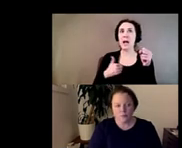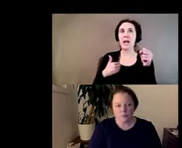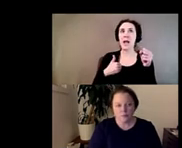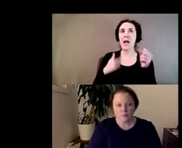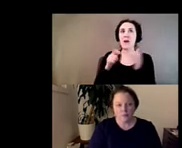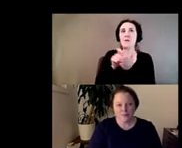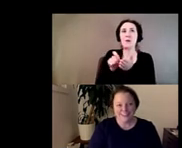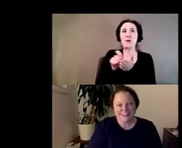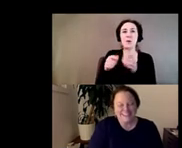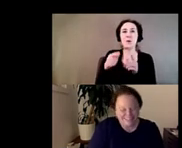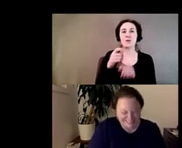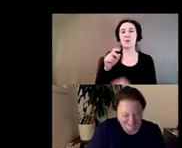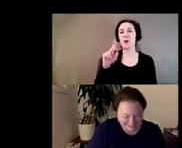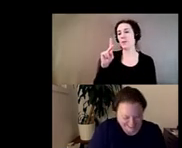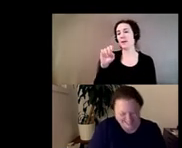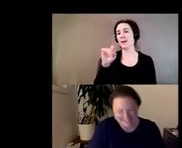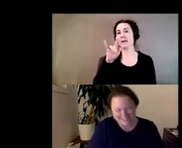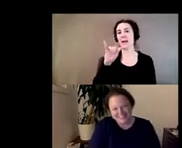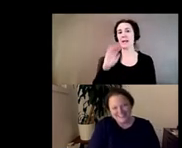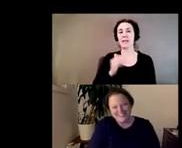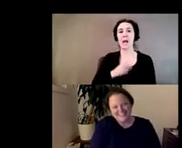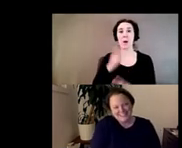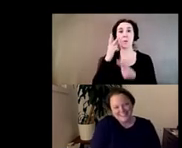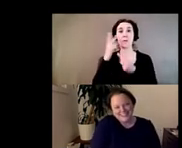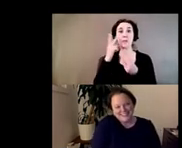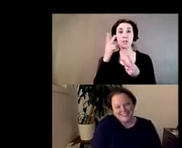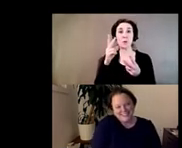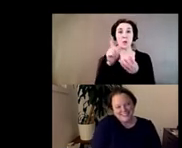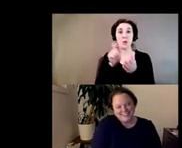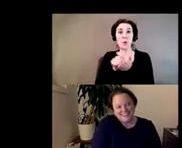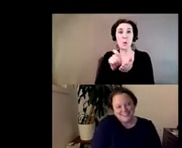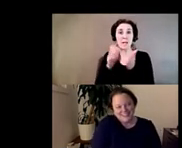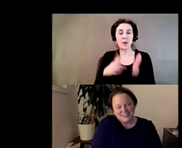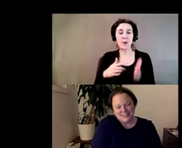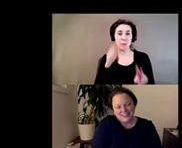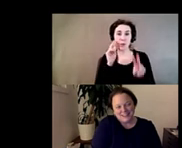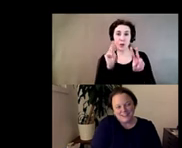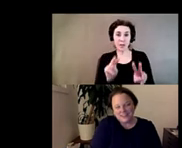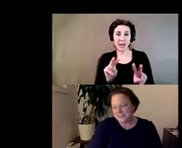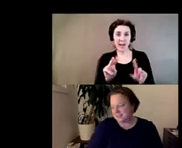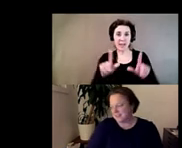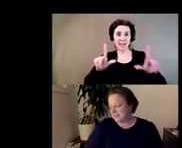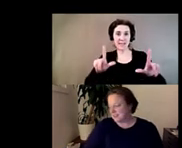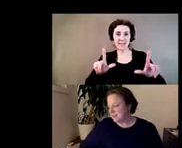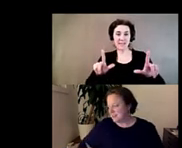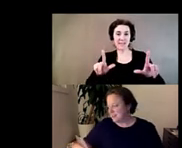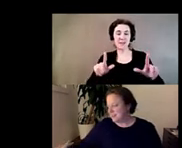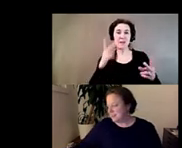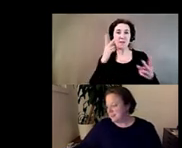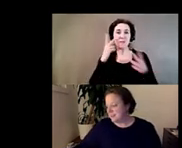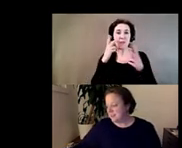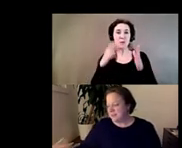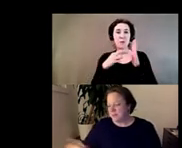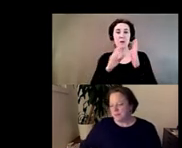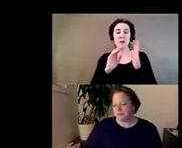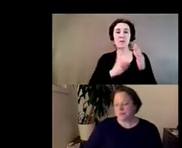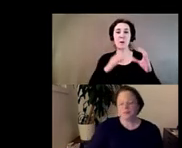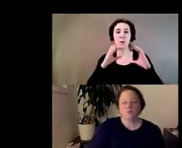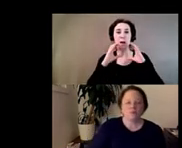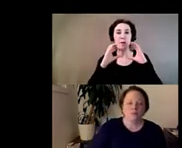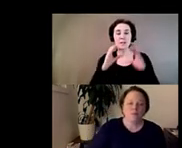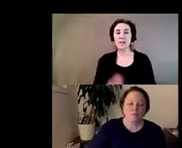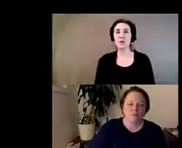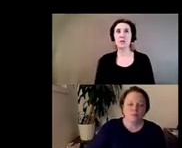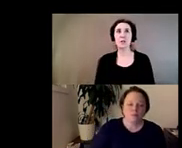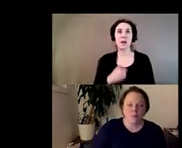from kelly our visual note taker and i'm looking at this uh visual representation of our conversation and i'm i'm uh